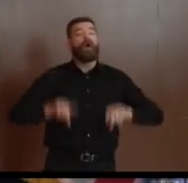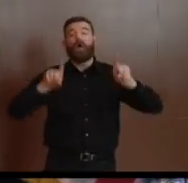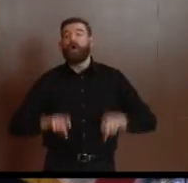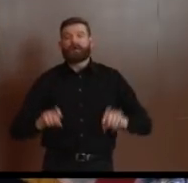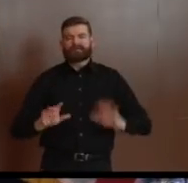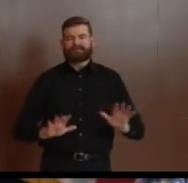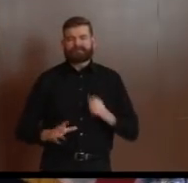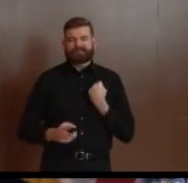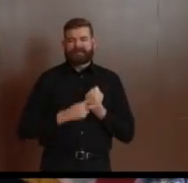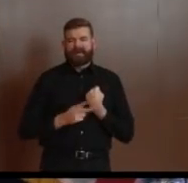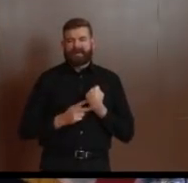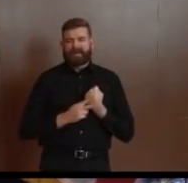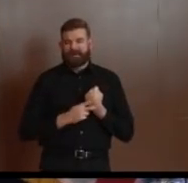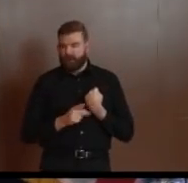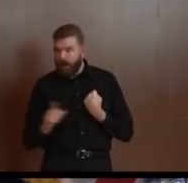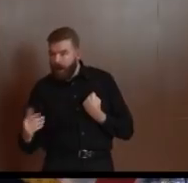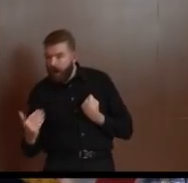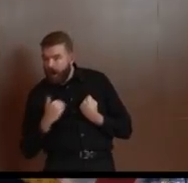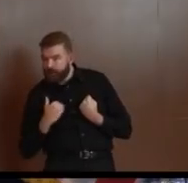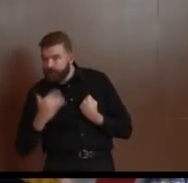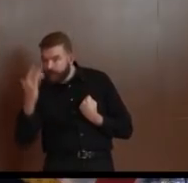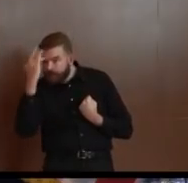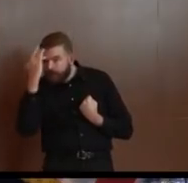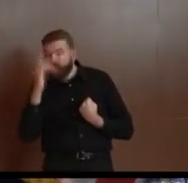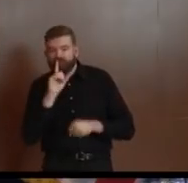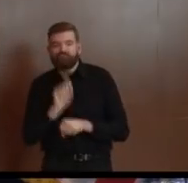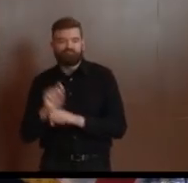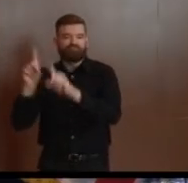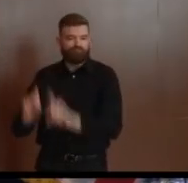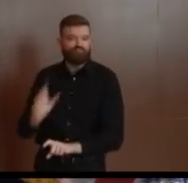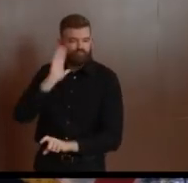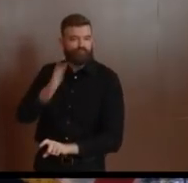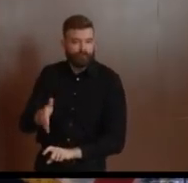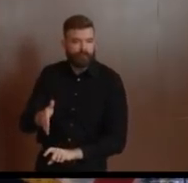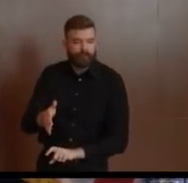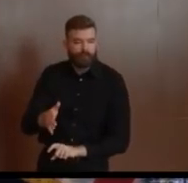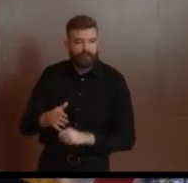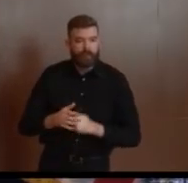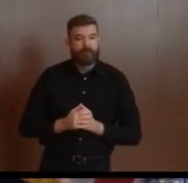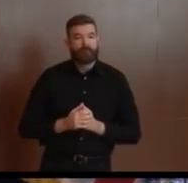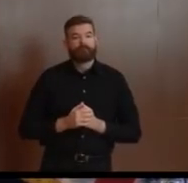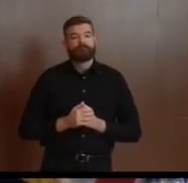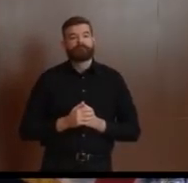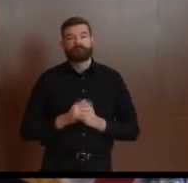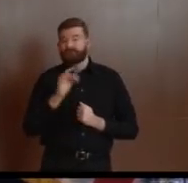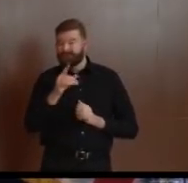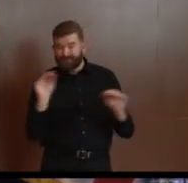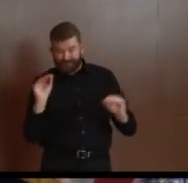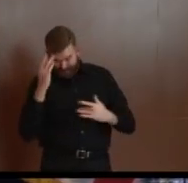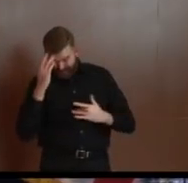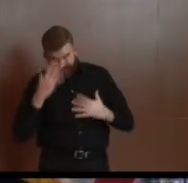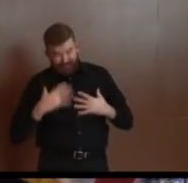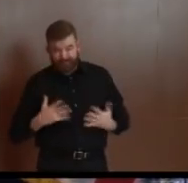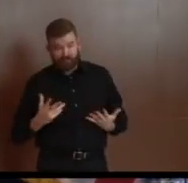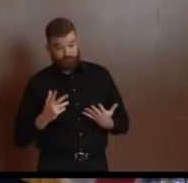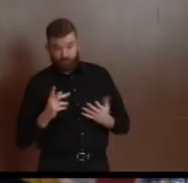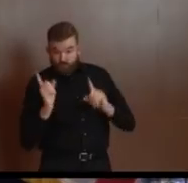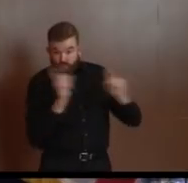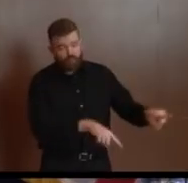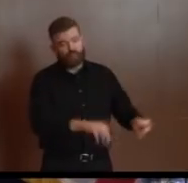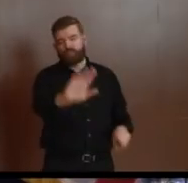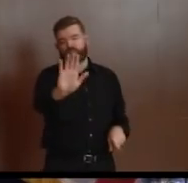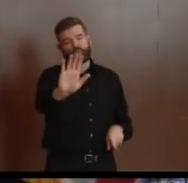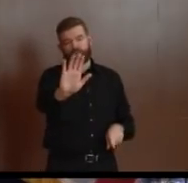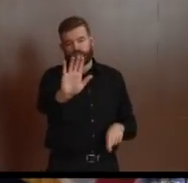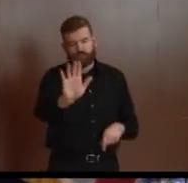and need to be tested. So please help us out there. Also, I mentioned Union County over the weekend. I want to